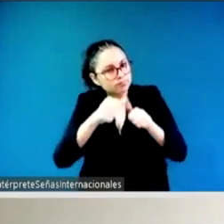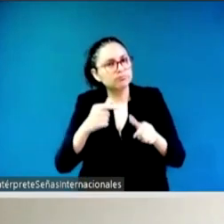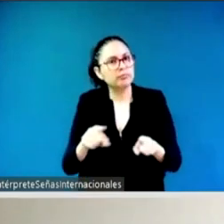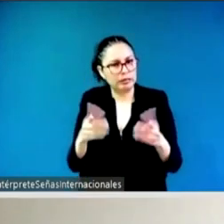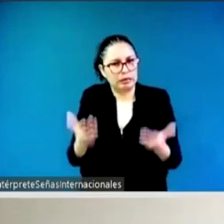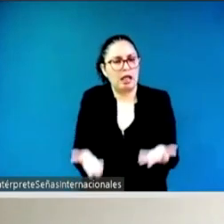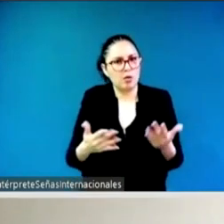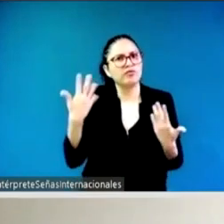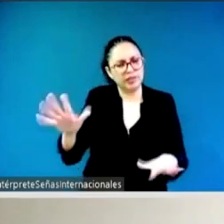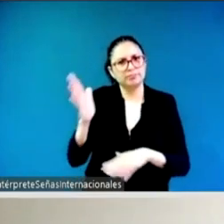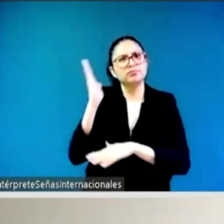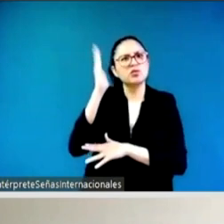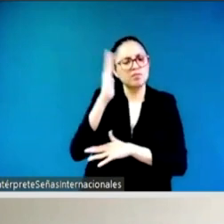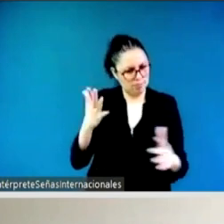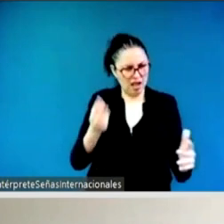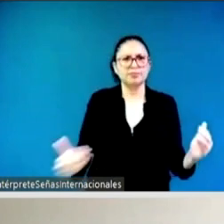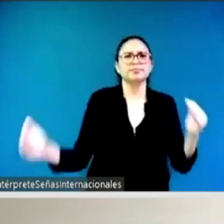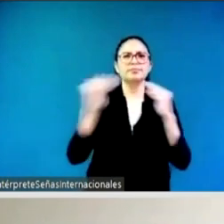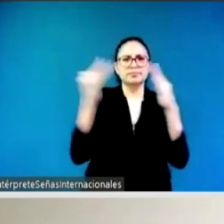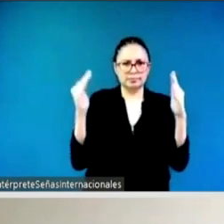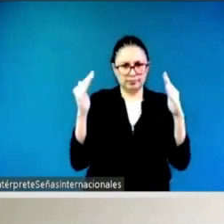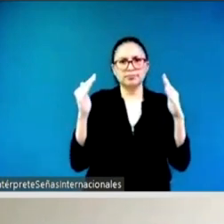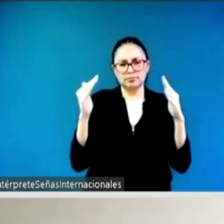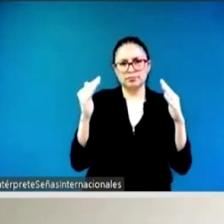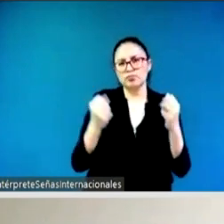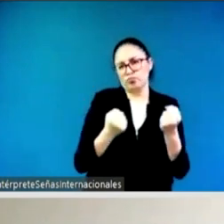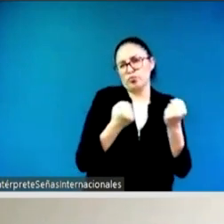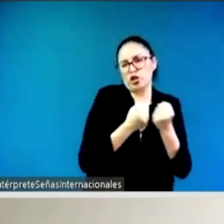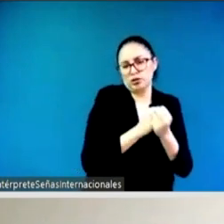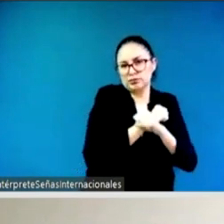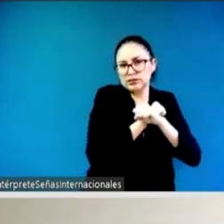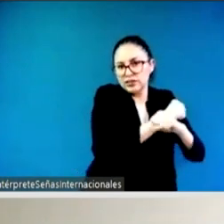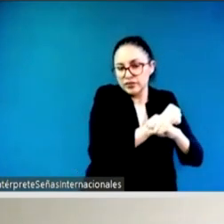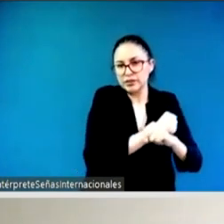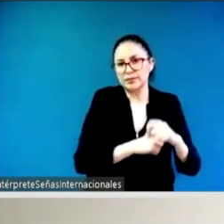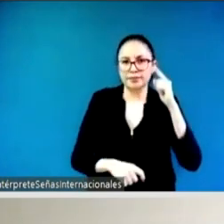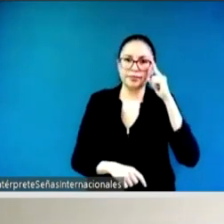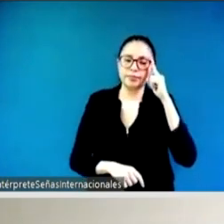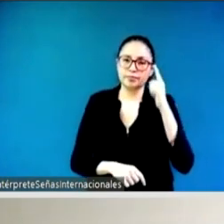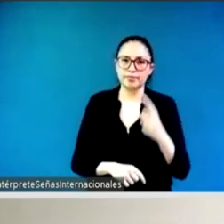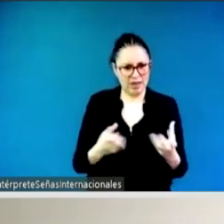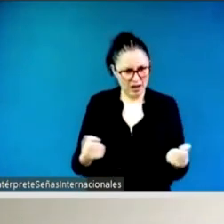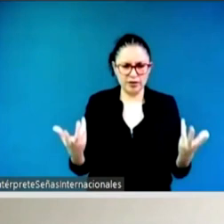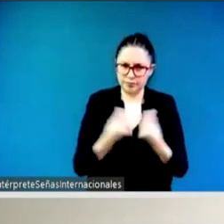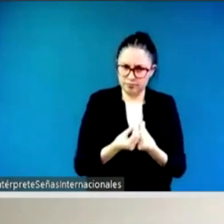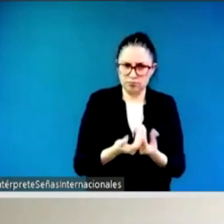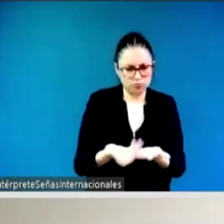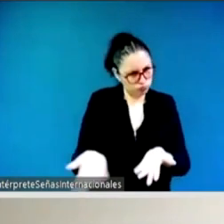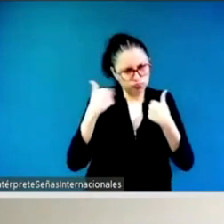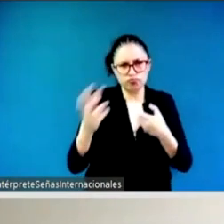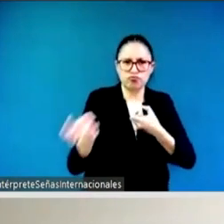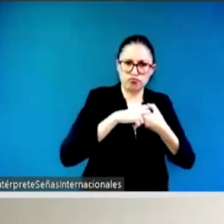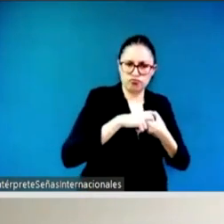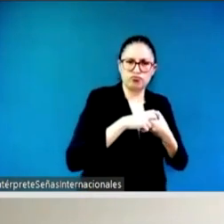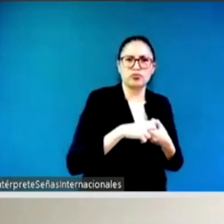encourage everybody to attend to learn more about that protection piece that you mentioned veronica um kitty kistenia and